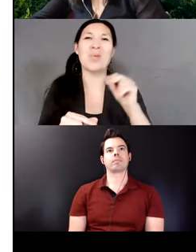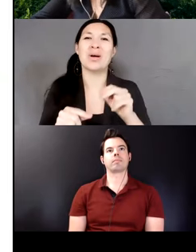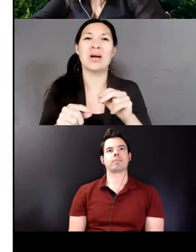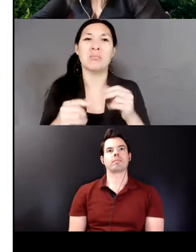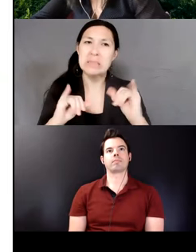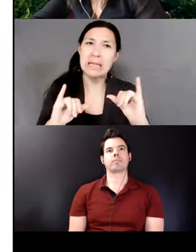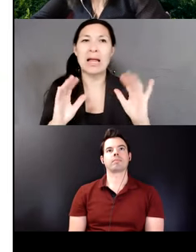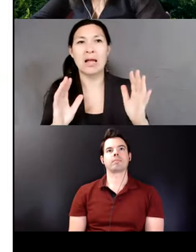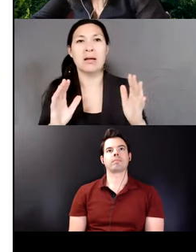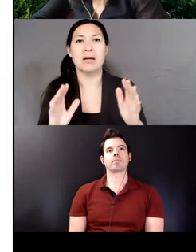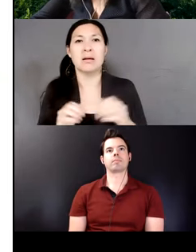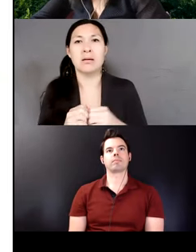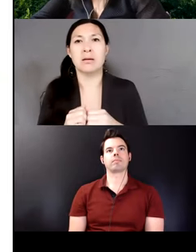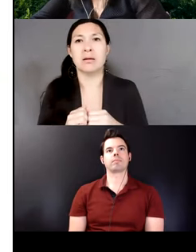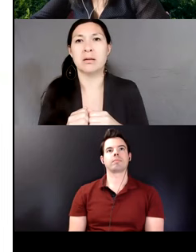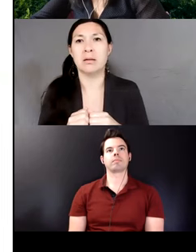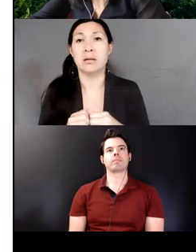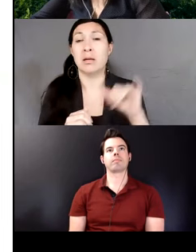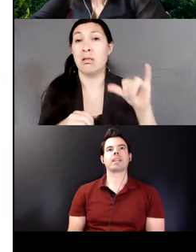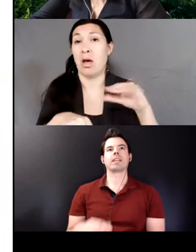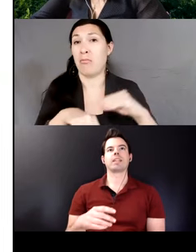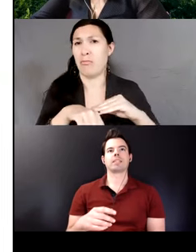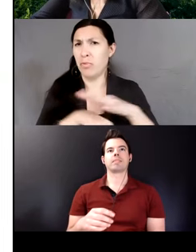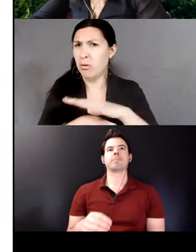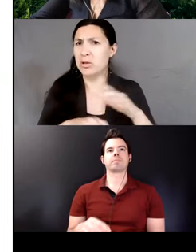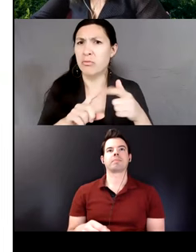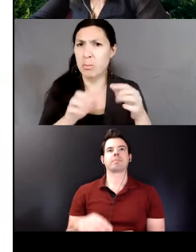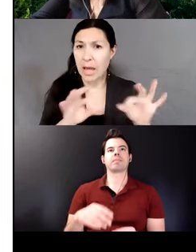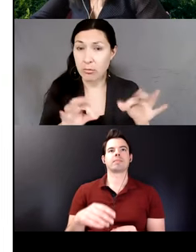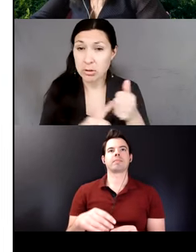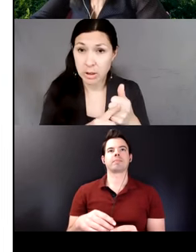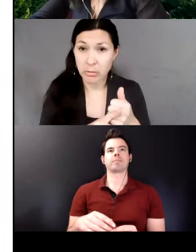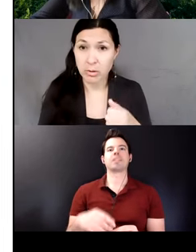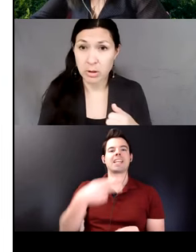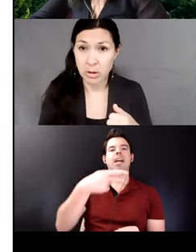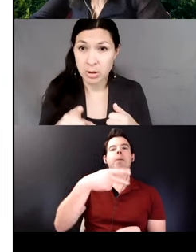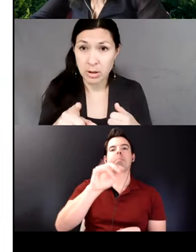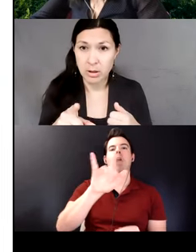polysynthetic language where forms can be expanded through suffixation.